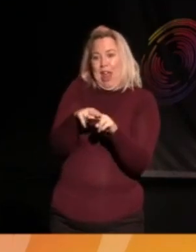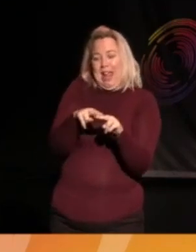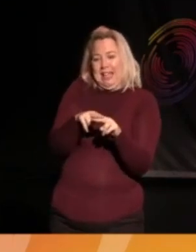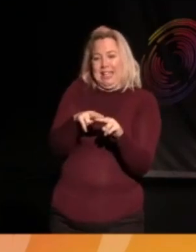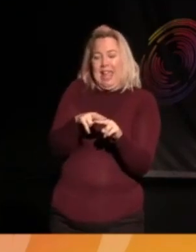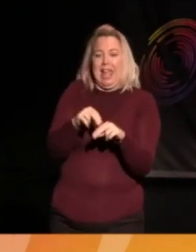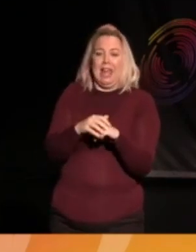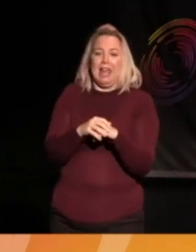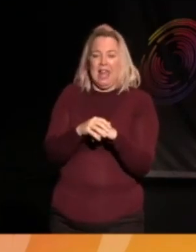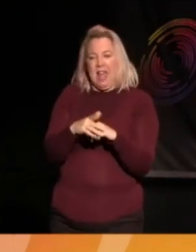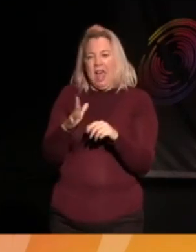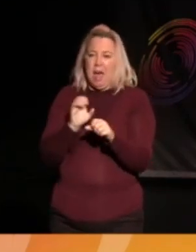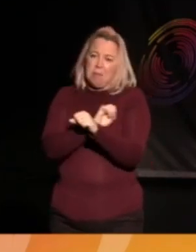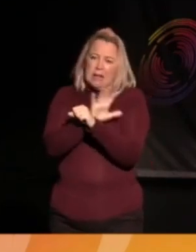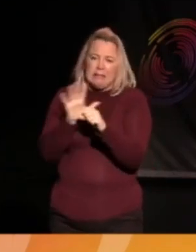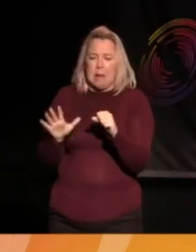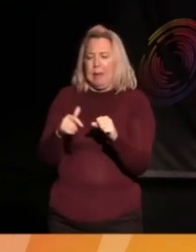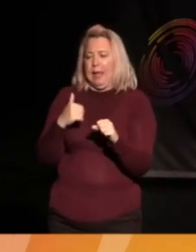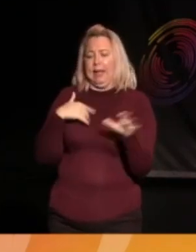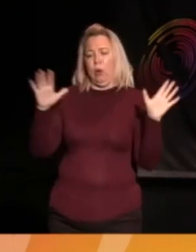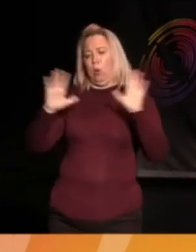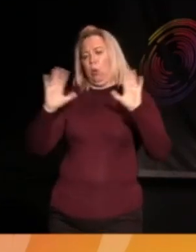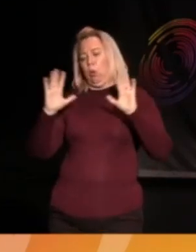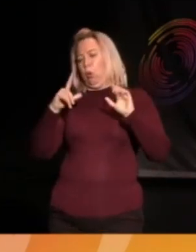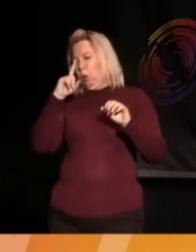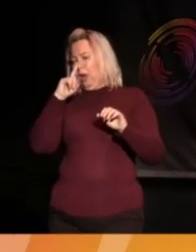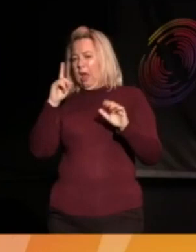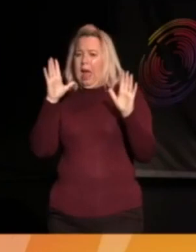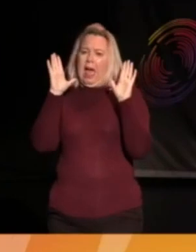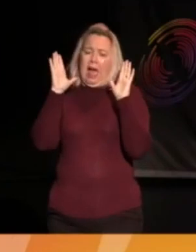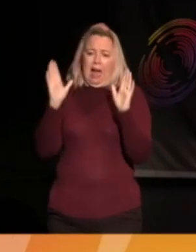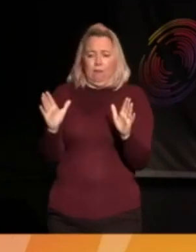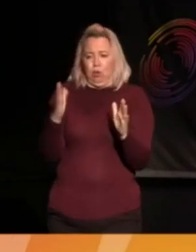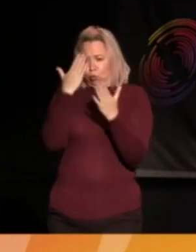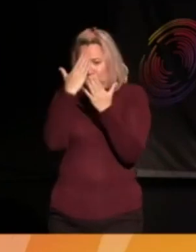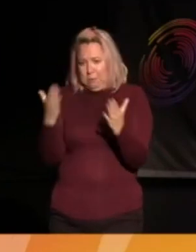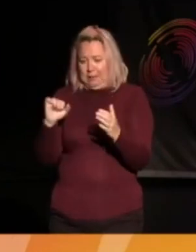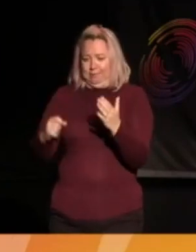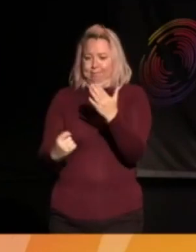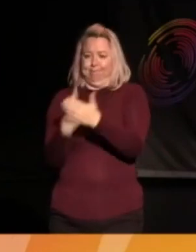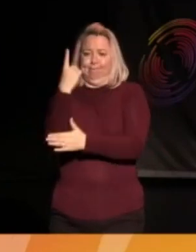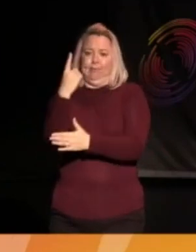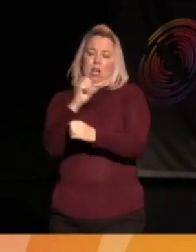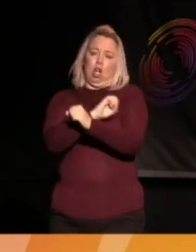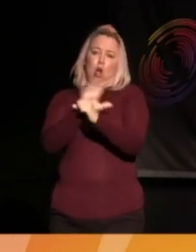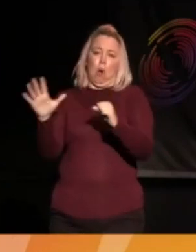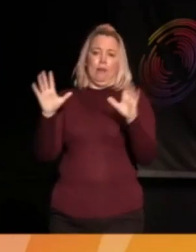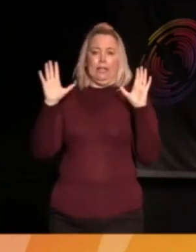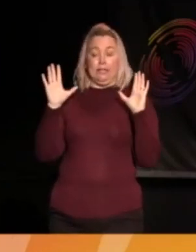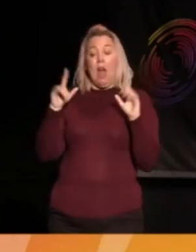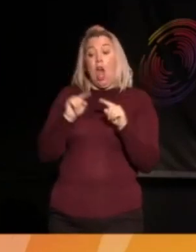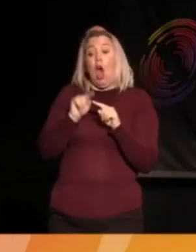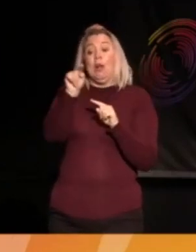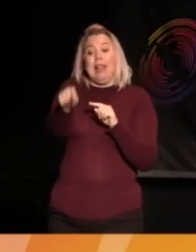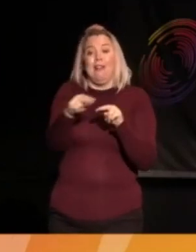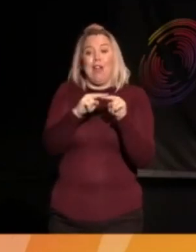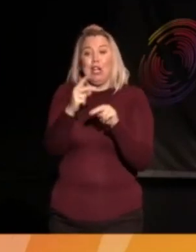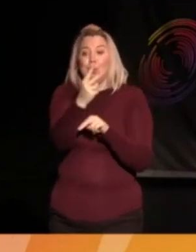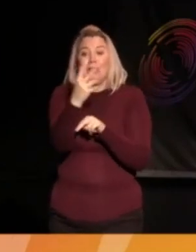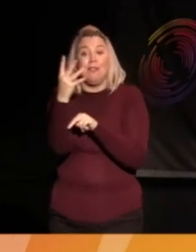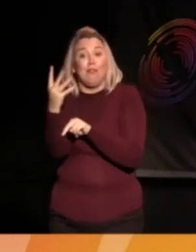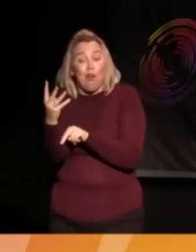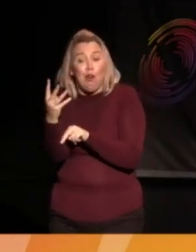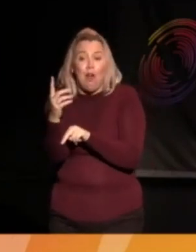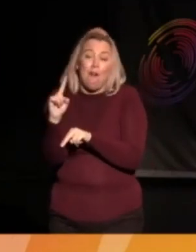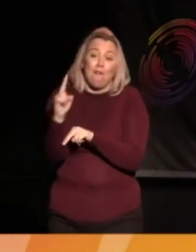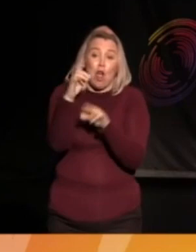much waste, obviously, during the pandemic, it just wasn't safe. And we have to treat every crisis like a crisis. And so we did. But, yeah, next Friday, the 24th, is